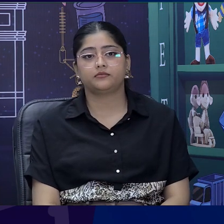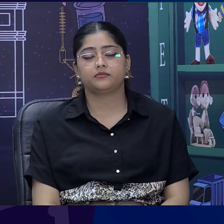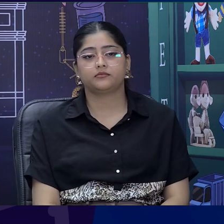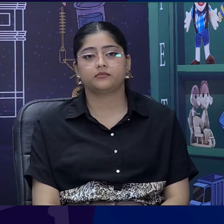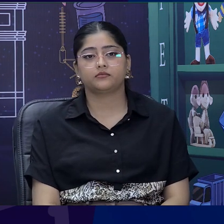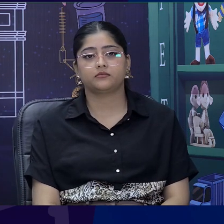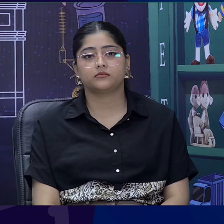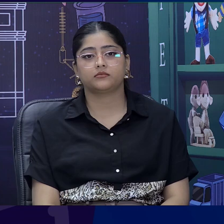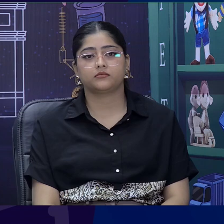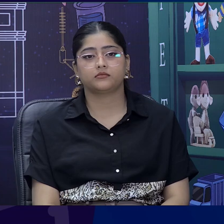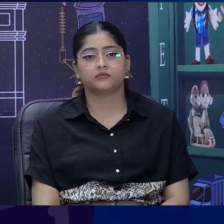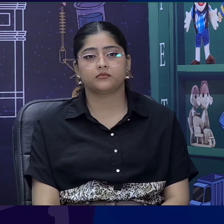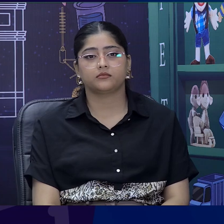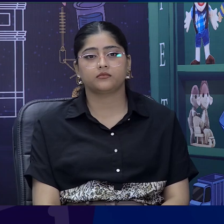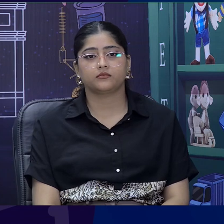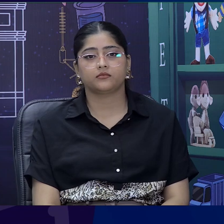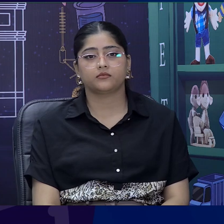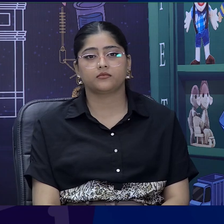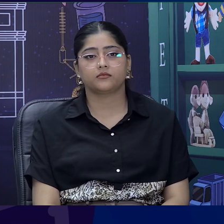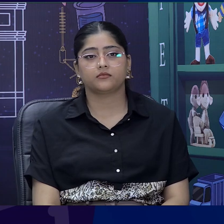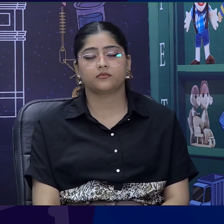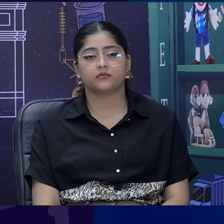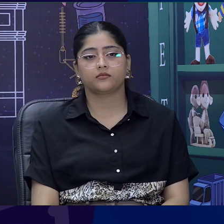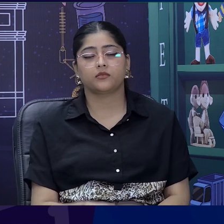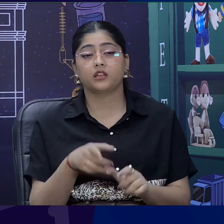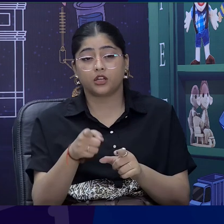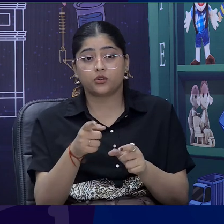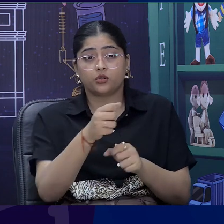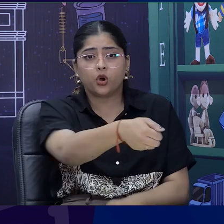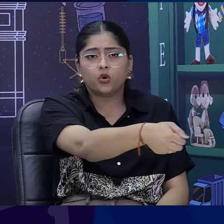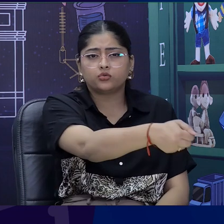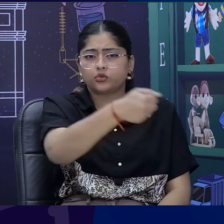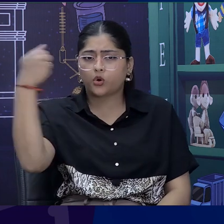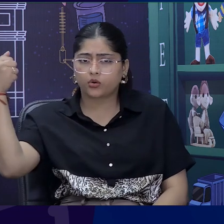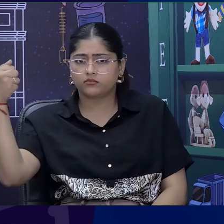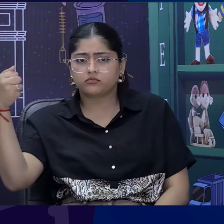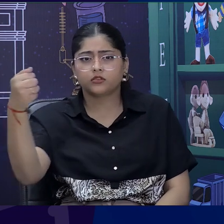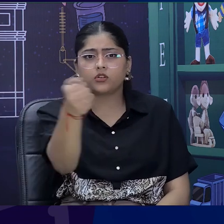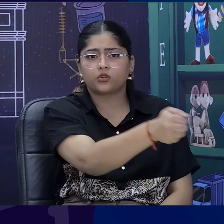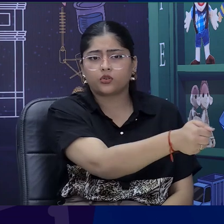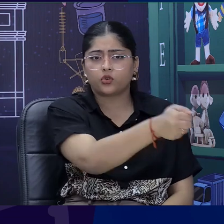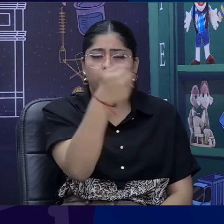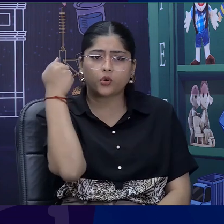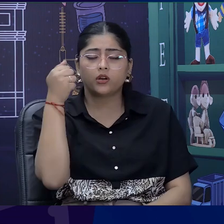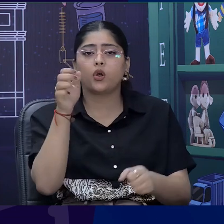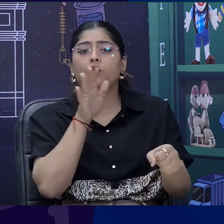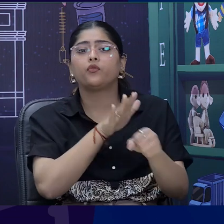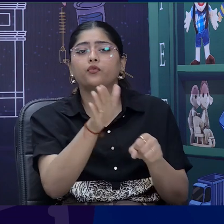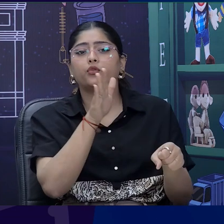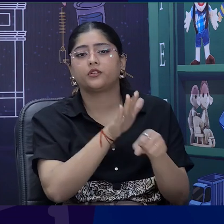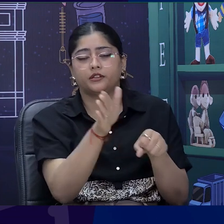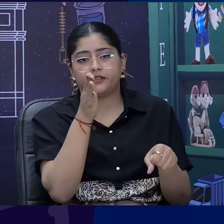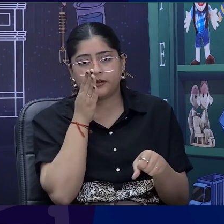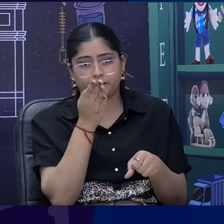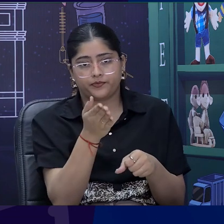So, this child that the door was as wooden. Now, what is wooden? Wooden is made up